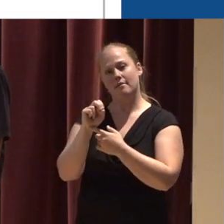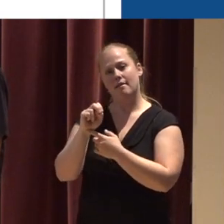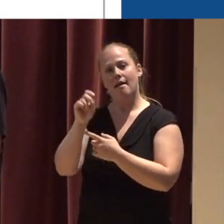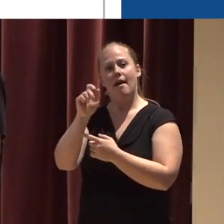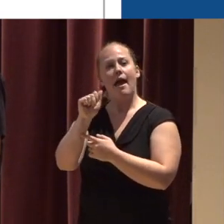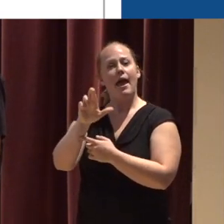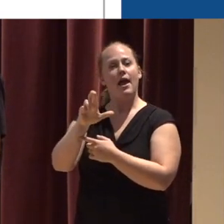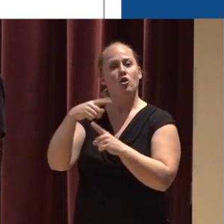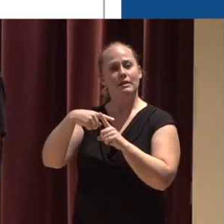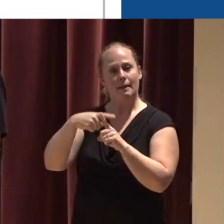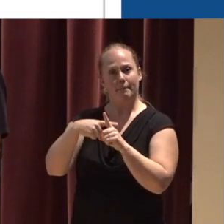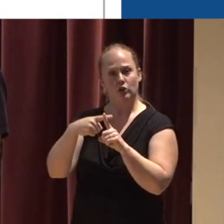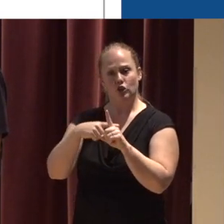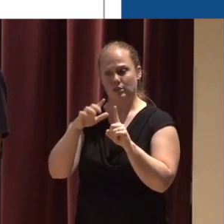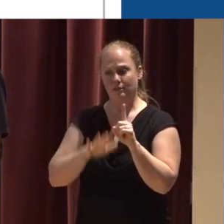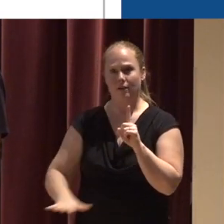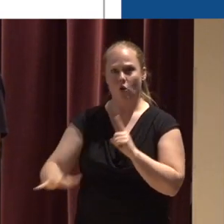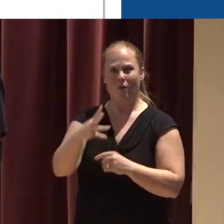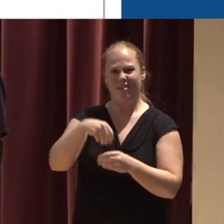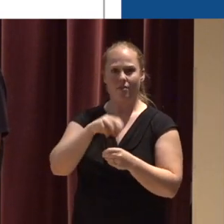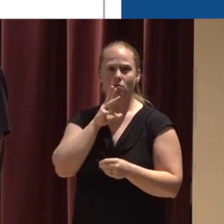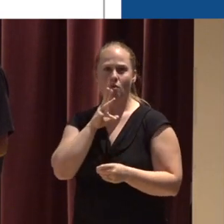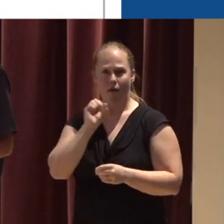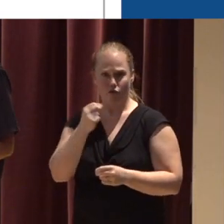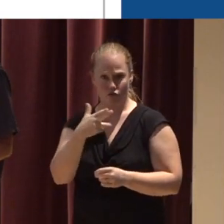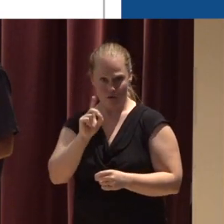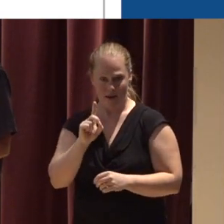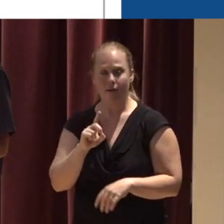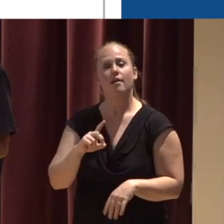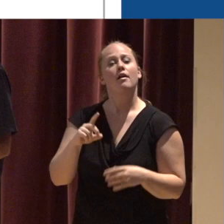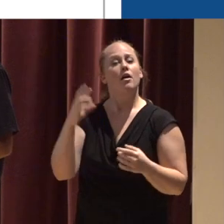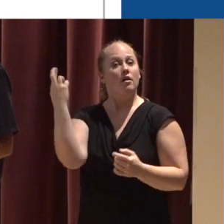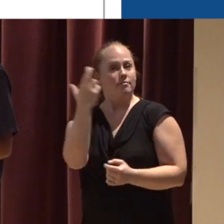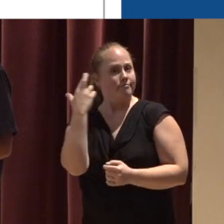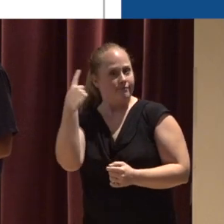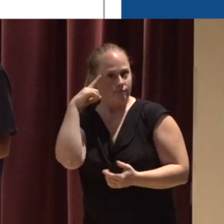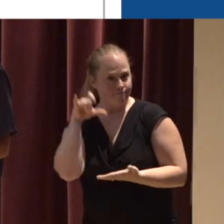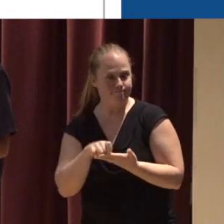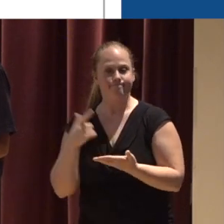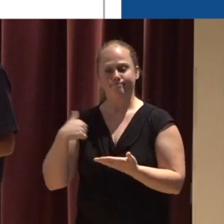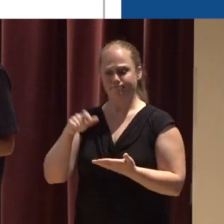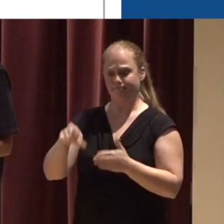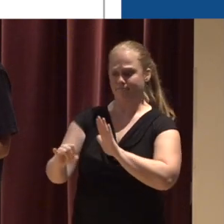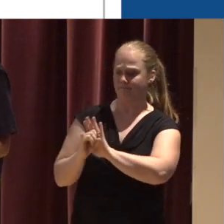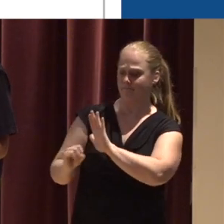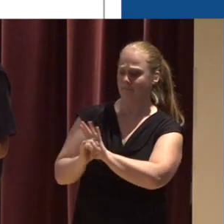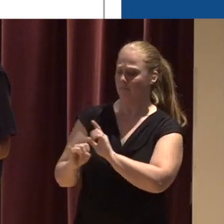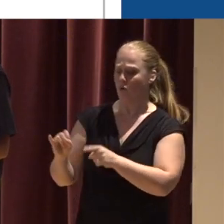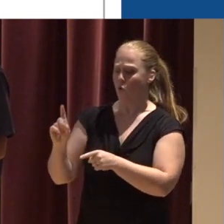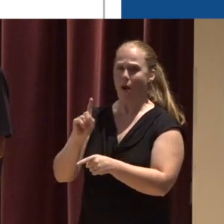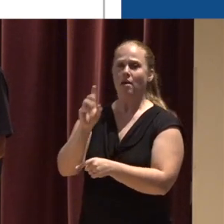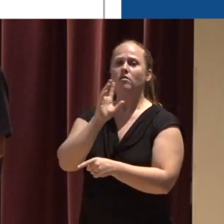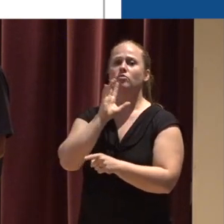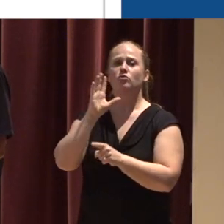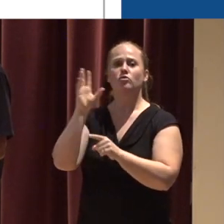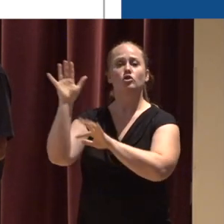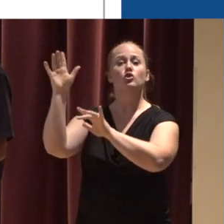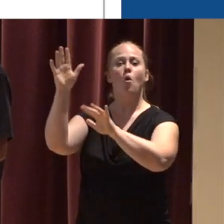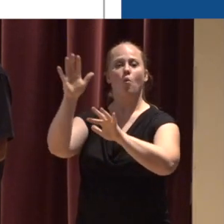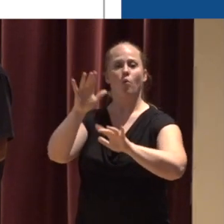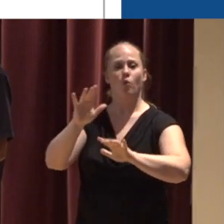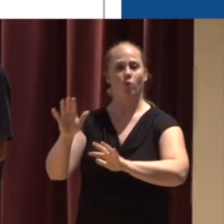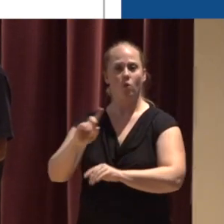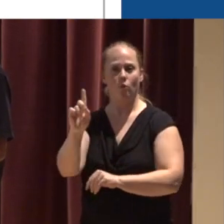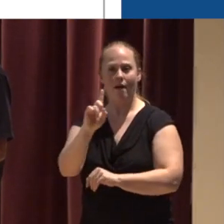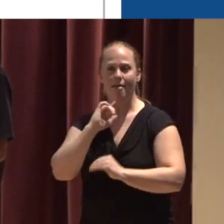are located throughout the watershed And the reason for that is we know that we need to identify where the snow level is And we've